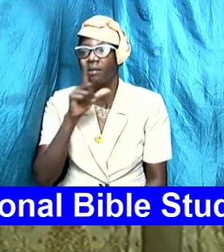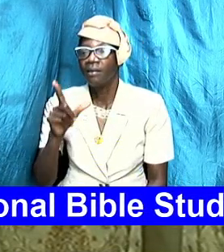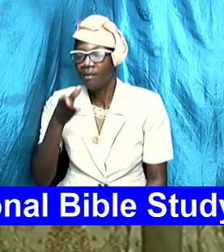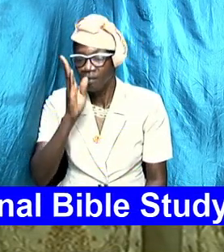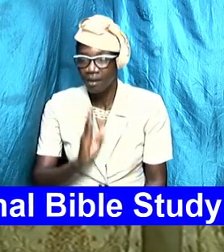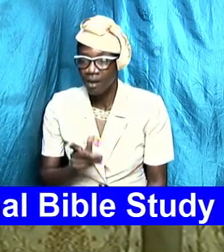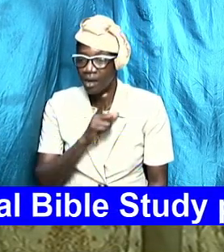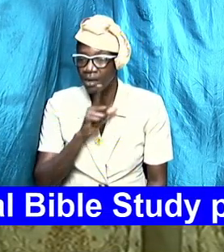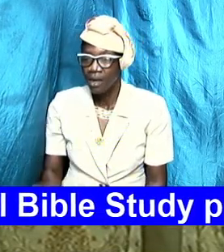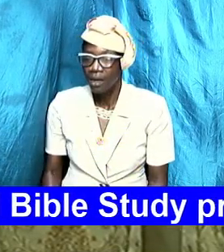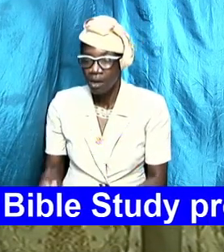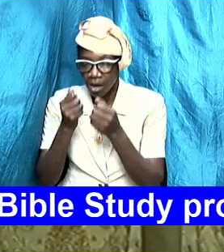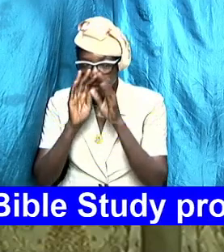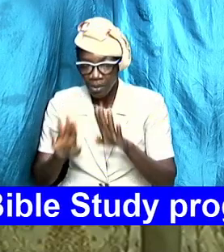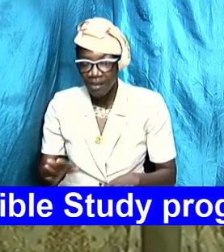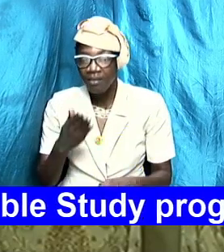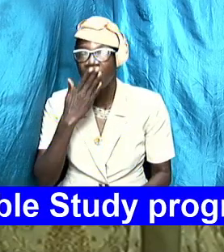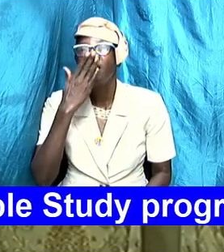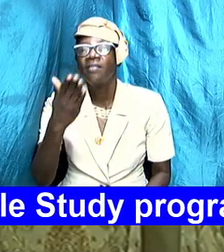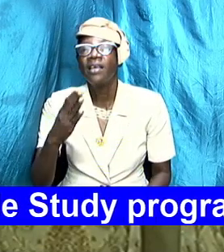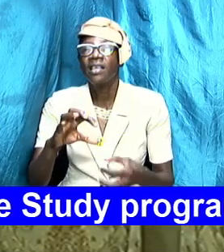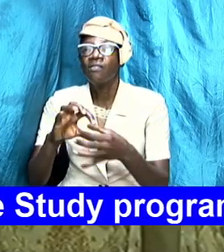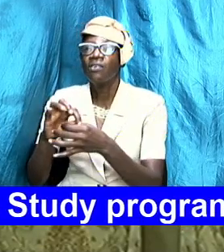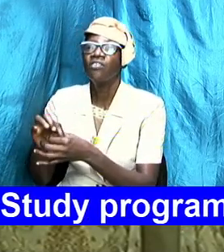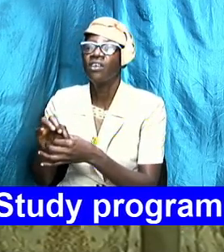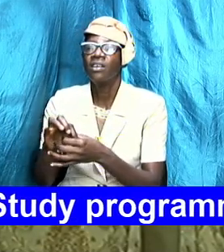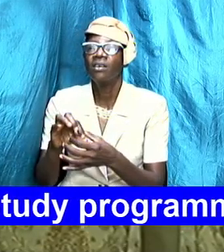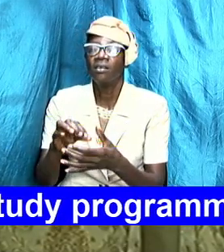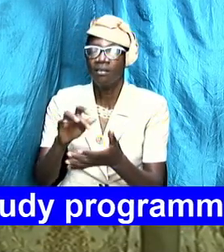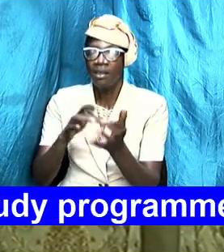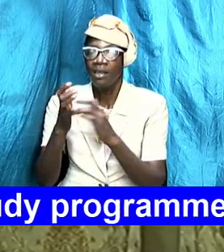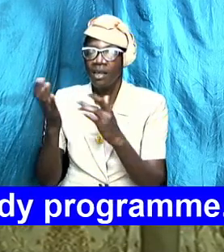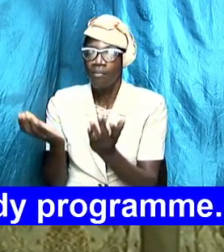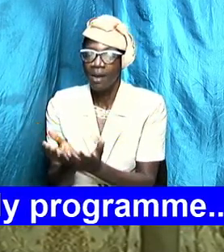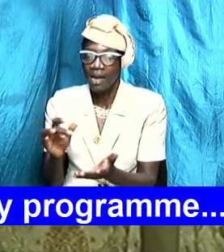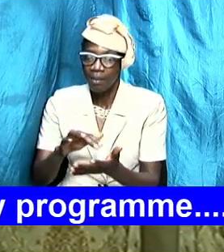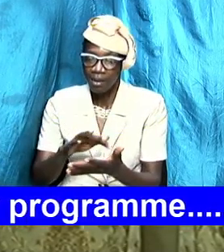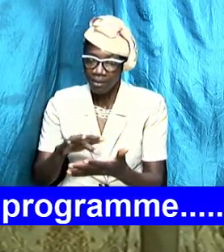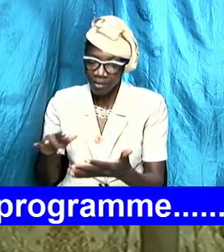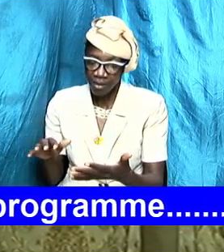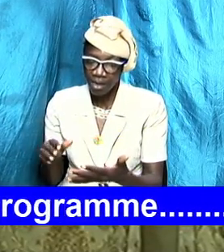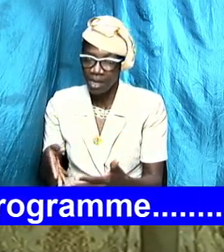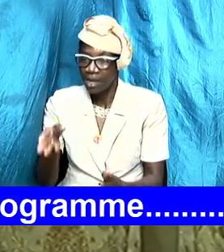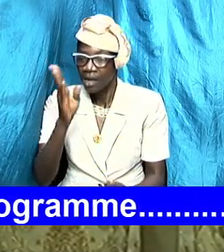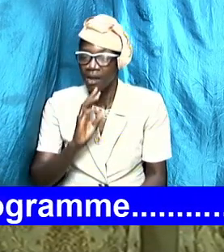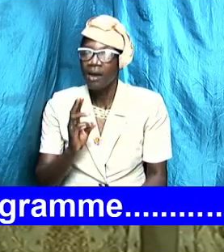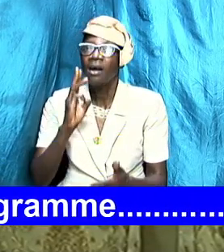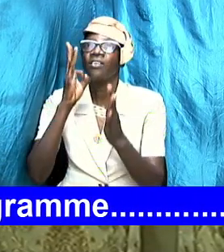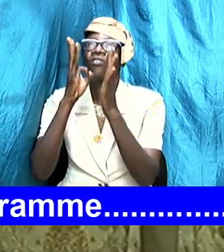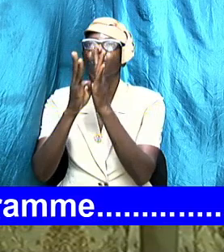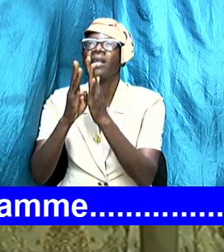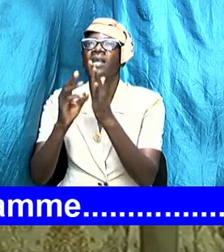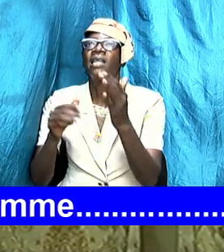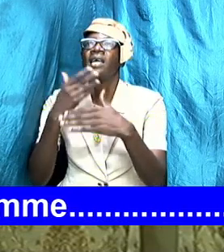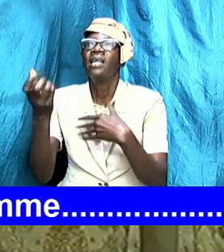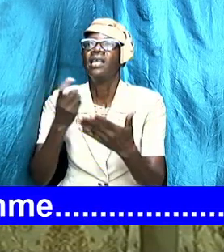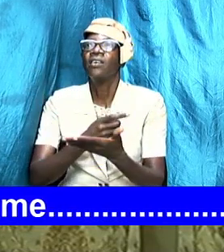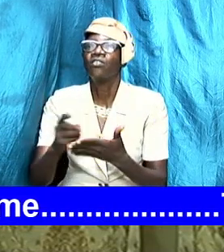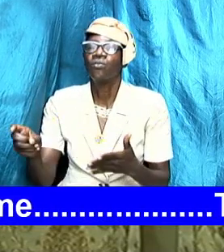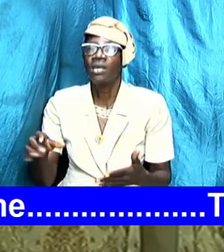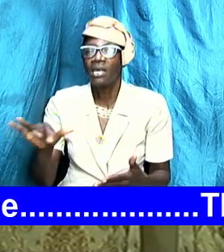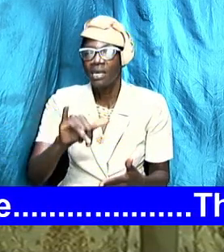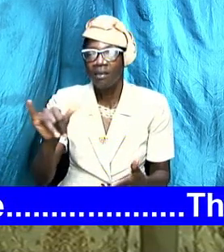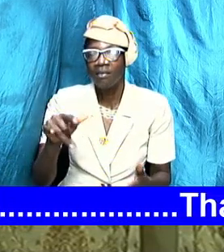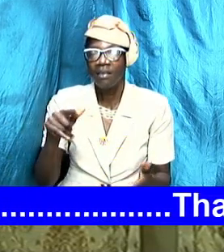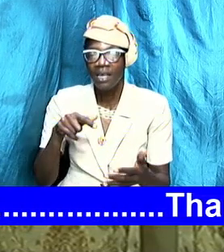you richly thank you again for joining us in Bible study and God's willing next week same time to continue